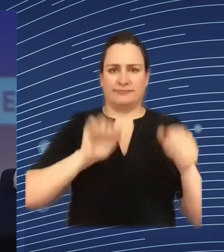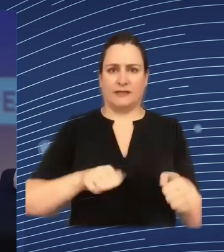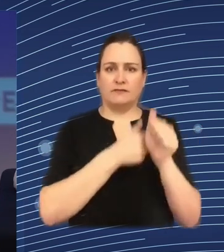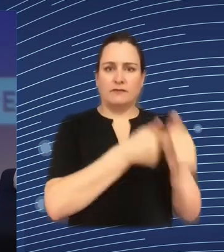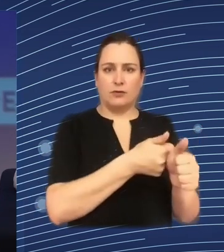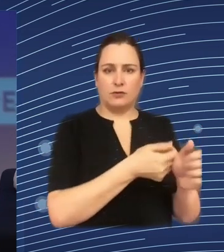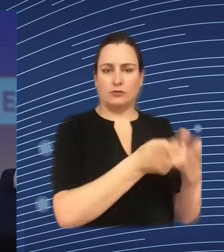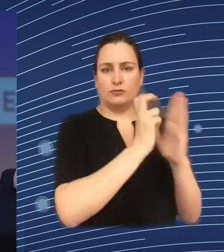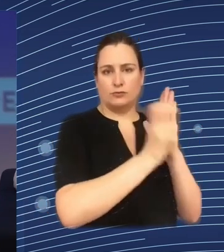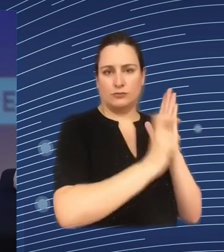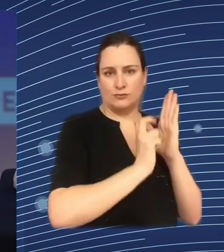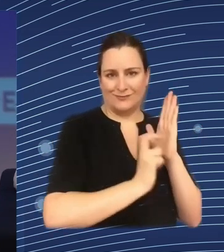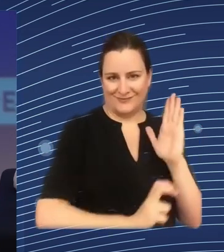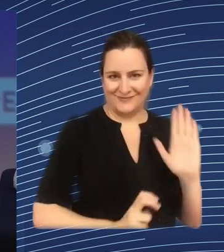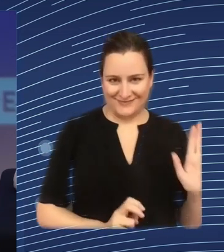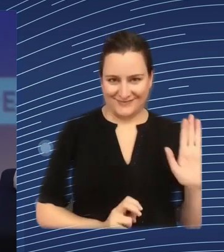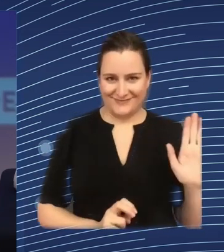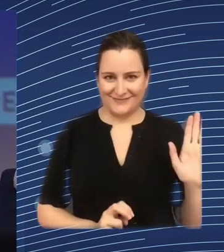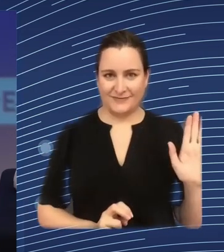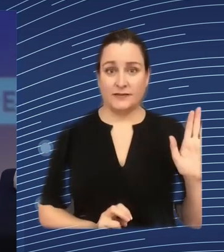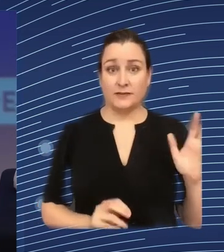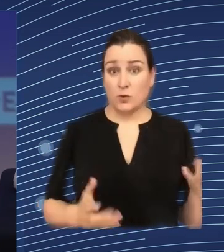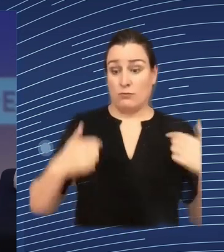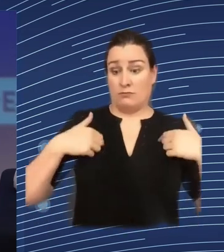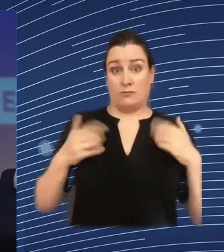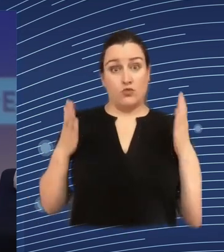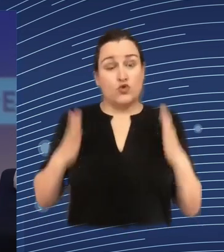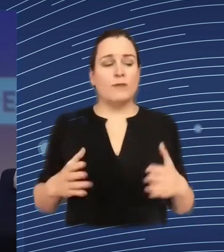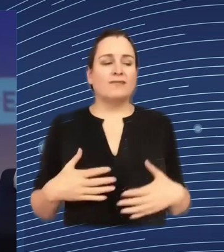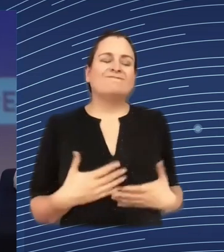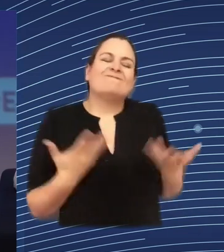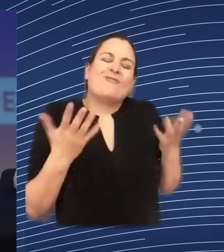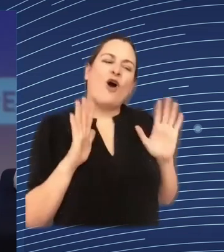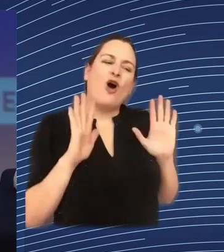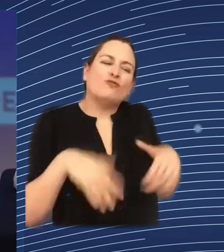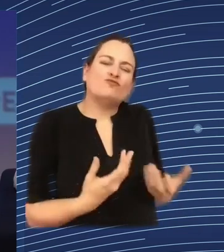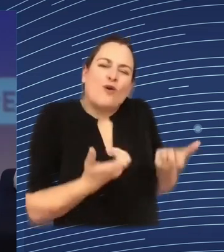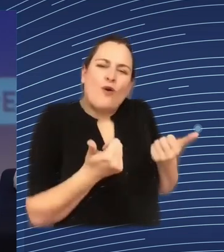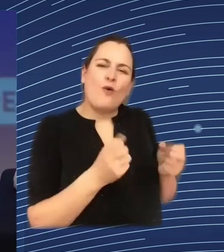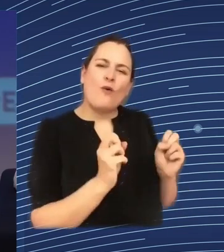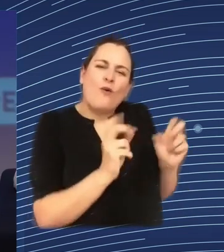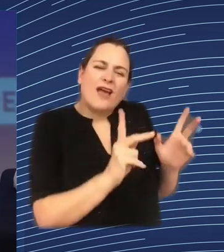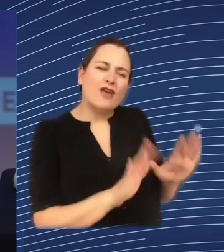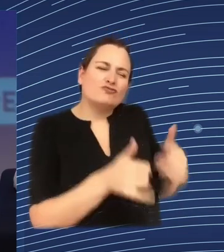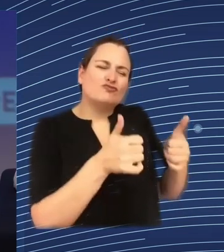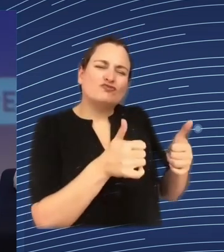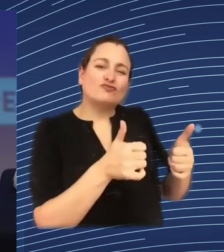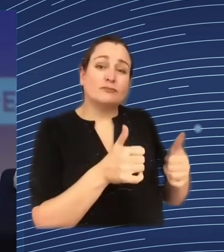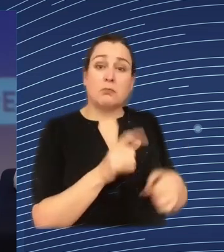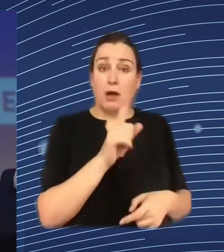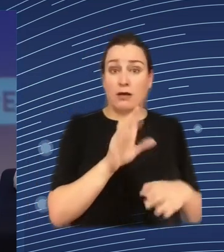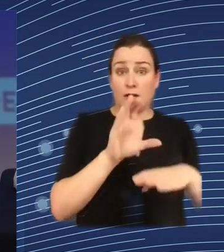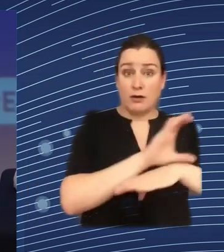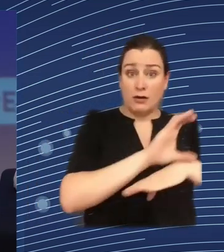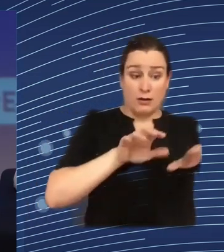the works council the works council also demanded this as personal decisions